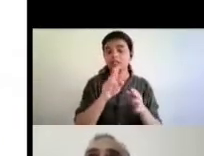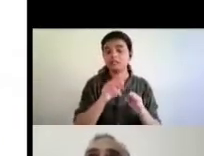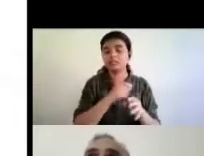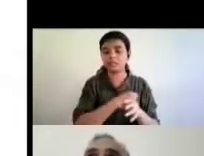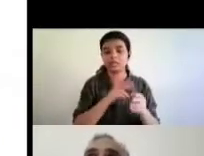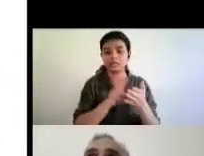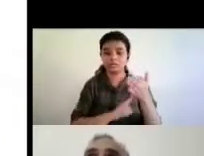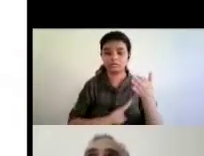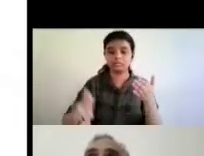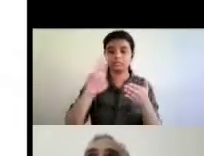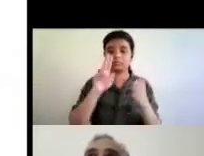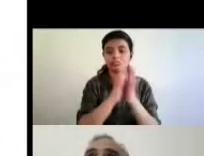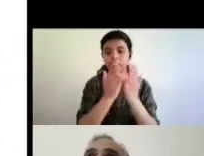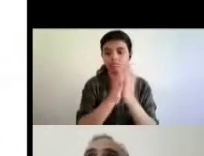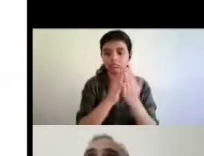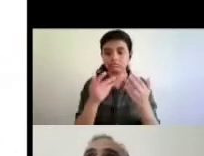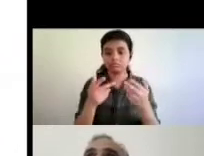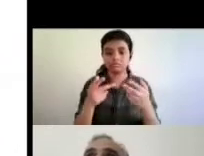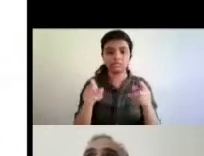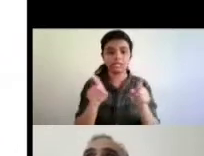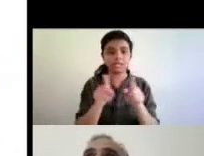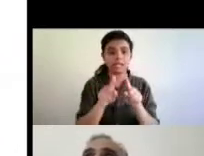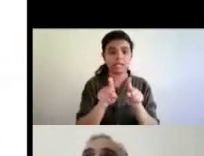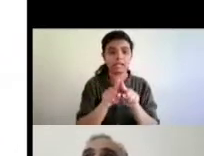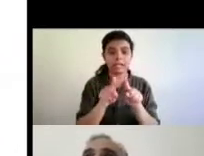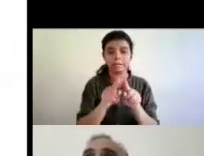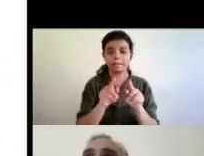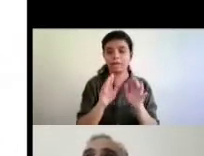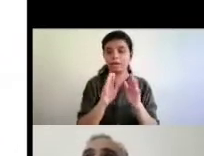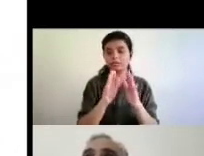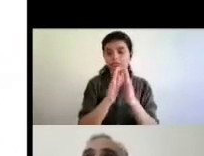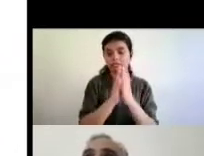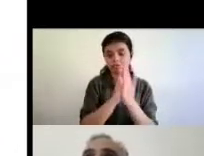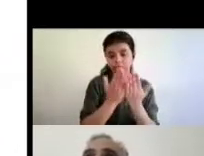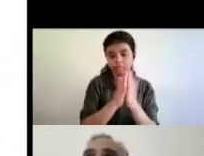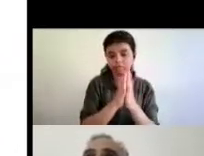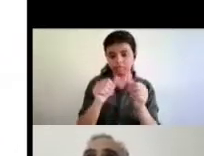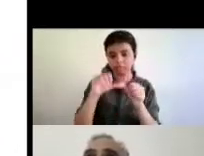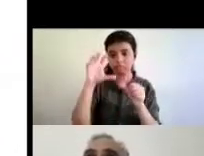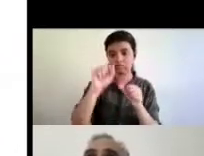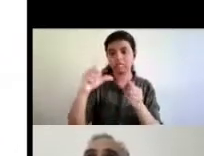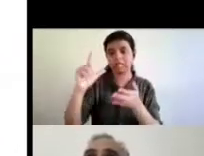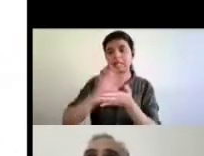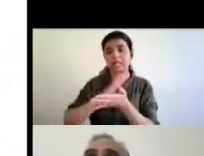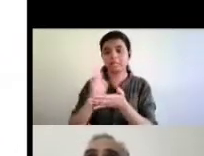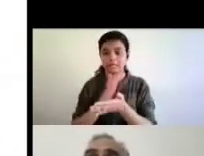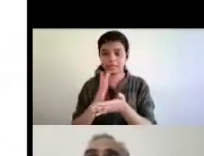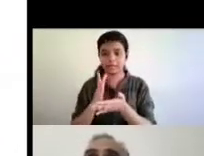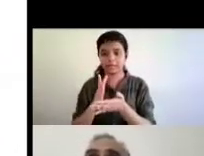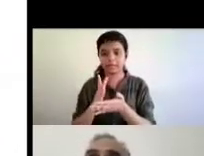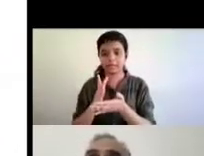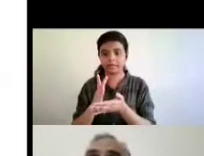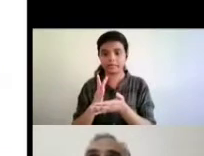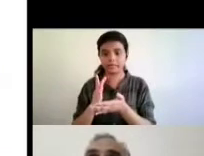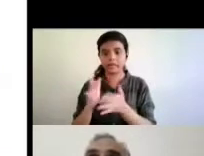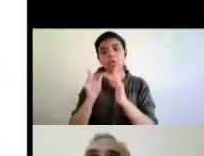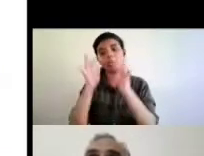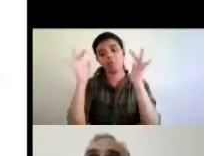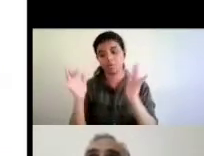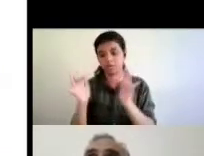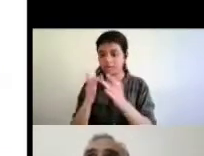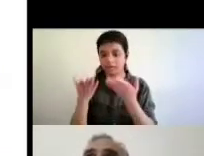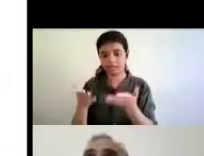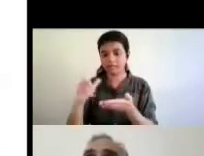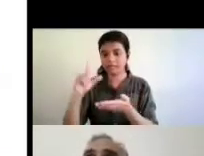books uh such and uh this this this library this online library was